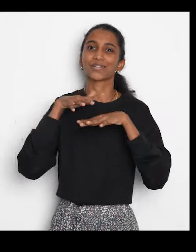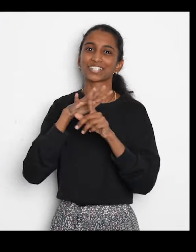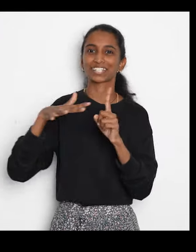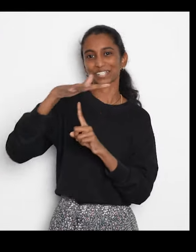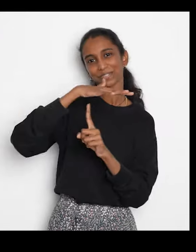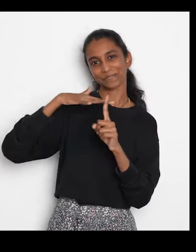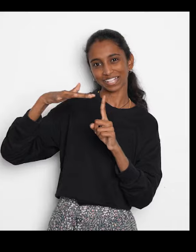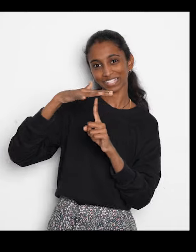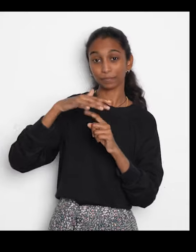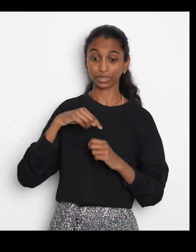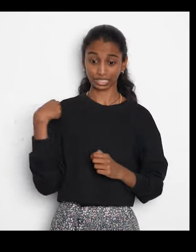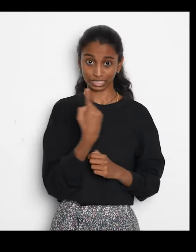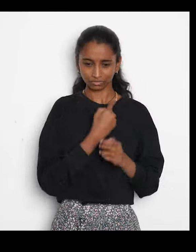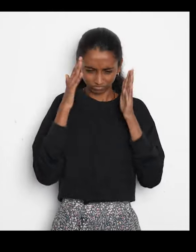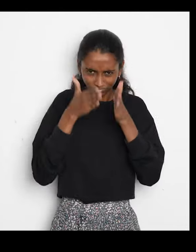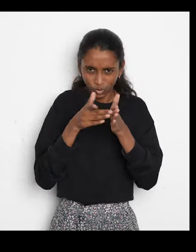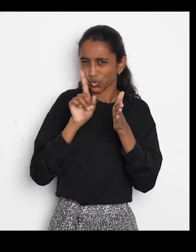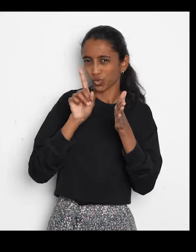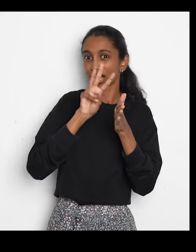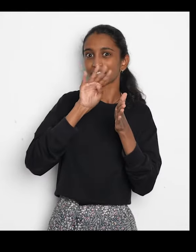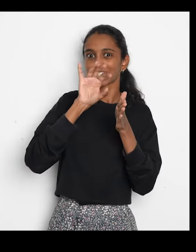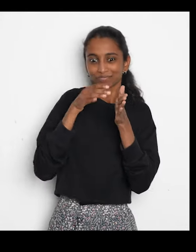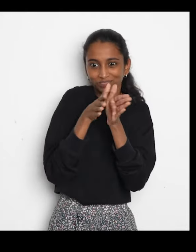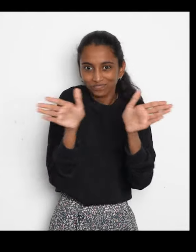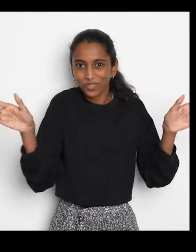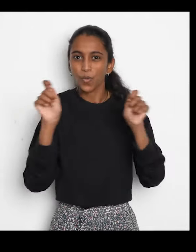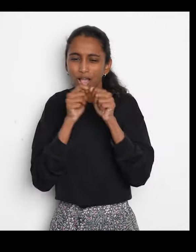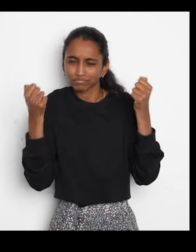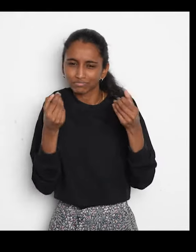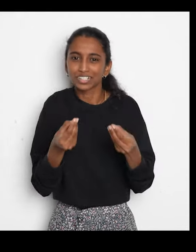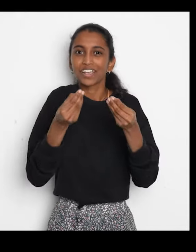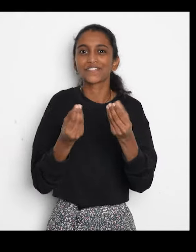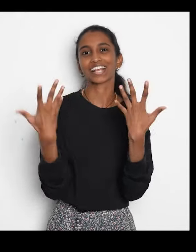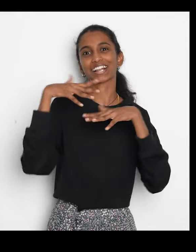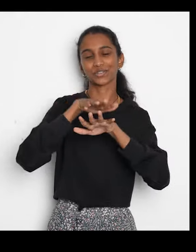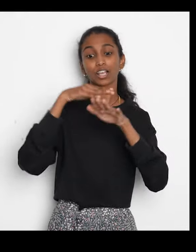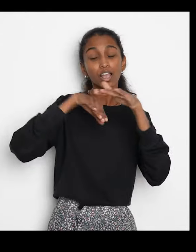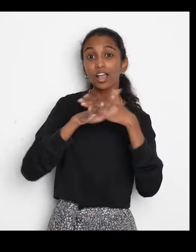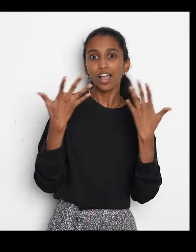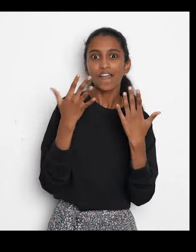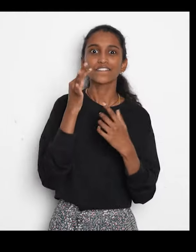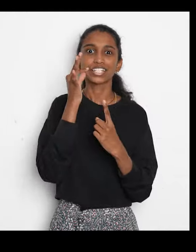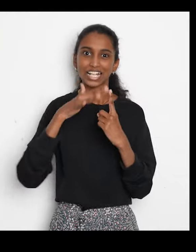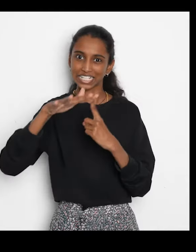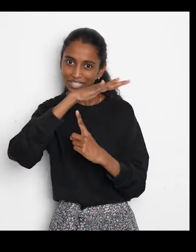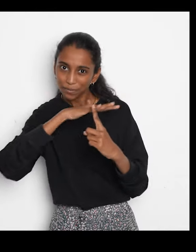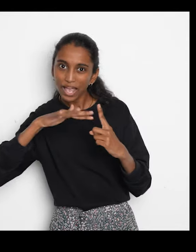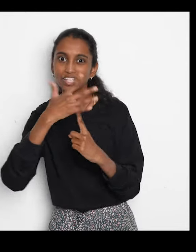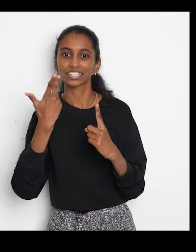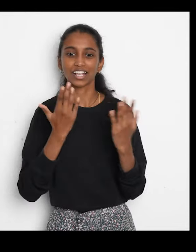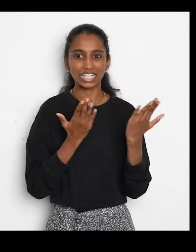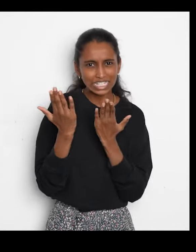space, we have taken a 360-degree approach to inclusion, that involves the physical space,